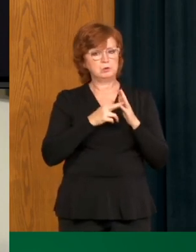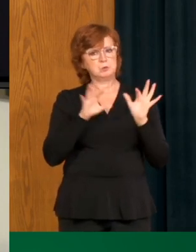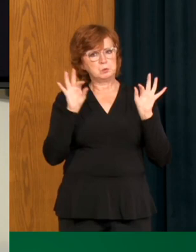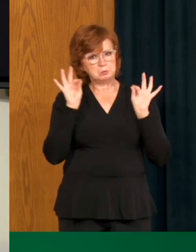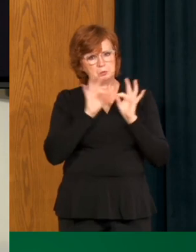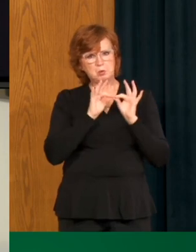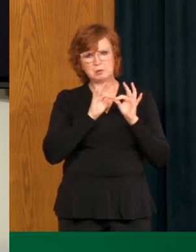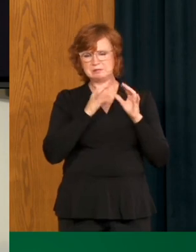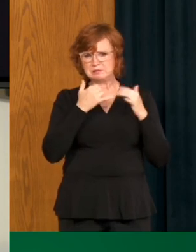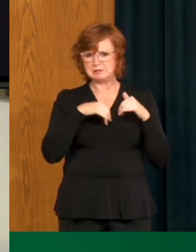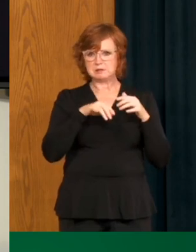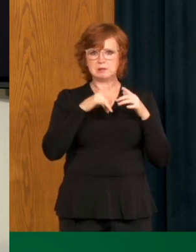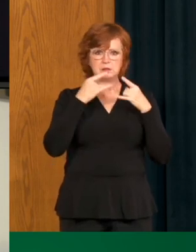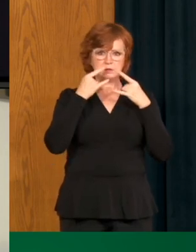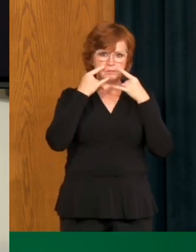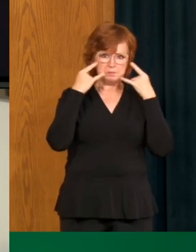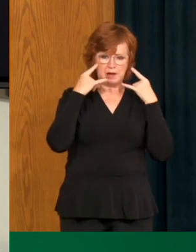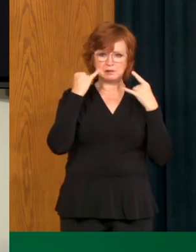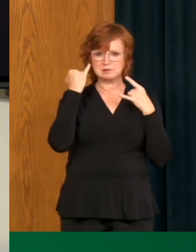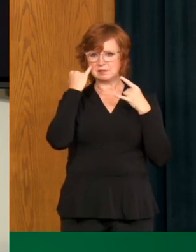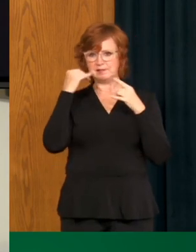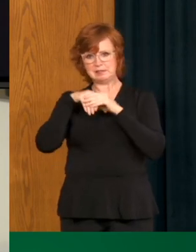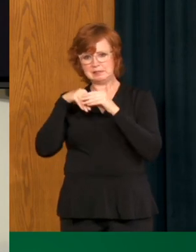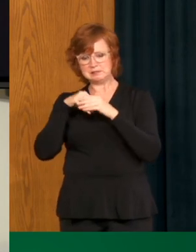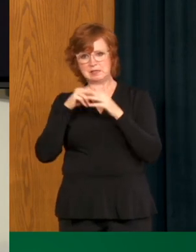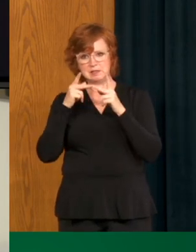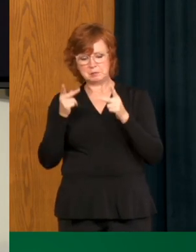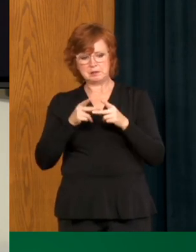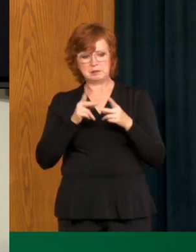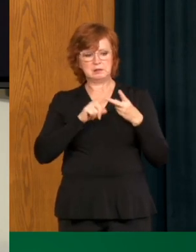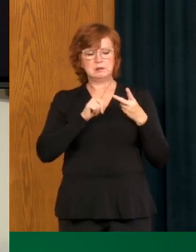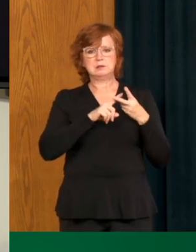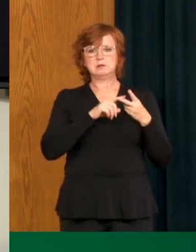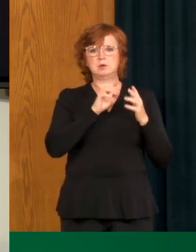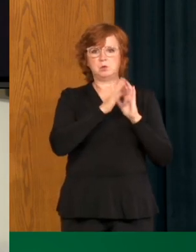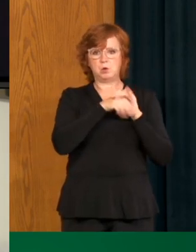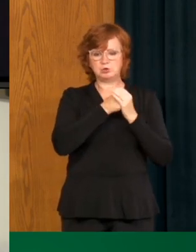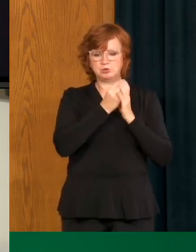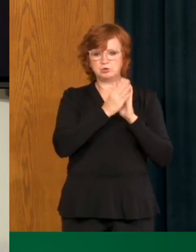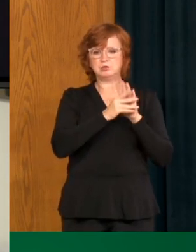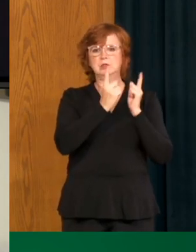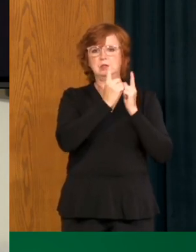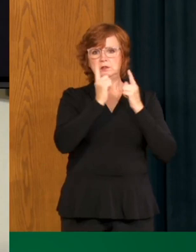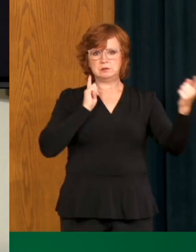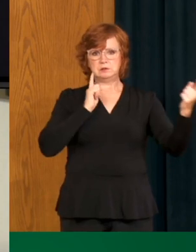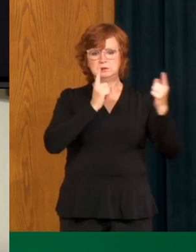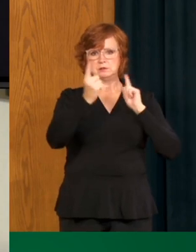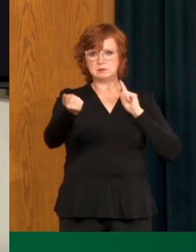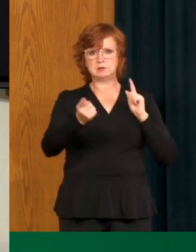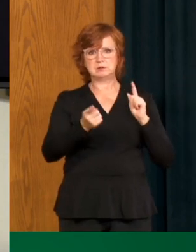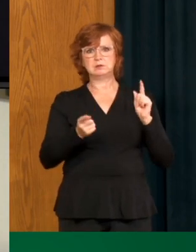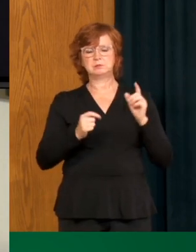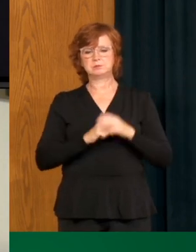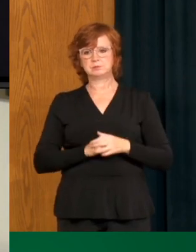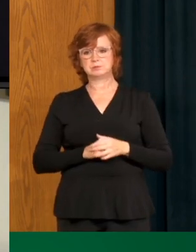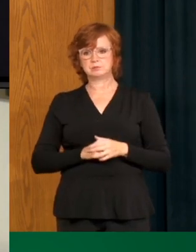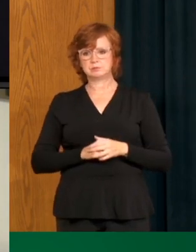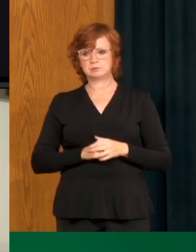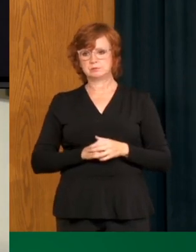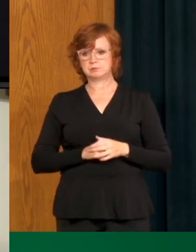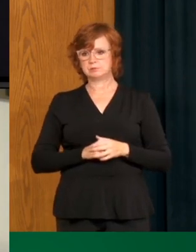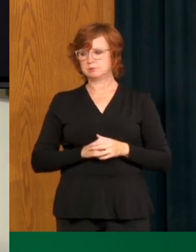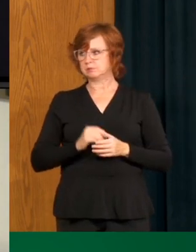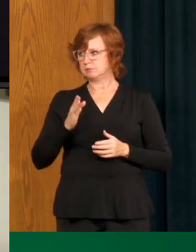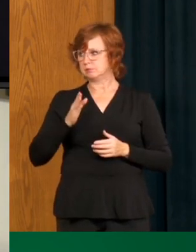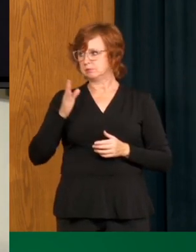physical distancing, wearing a mask when indoors, and of course, isolating ourselves at the first sign of symptoms and seeking testing. Thanks.